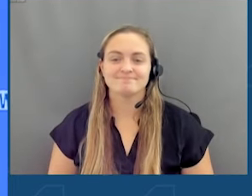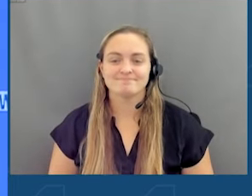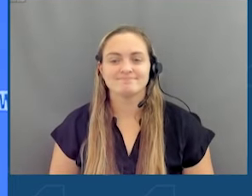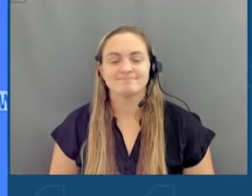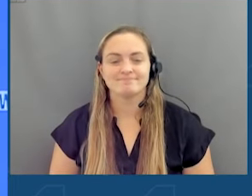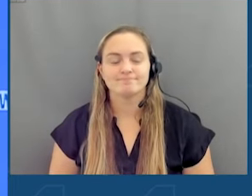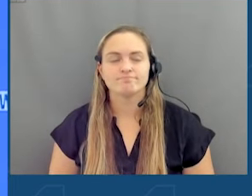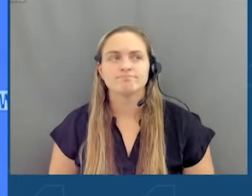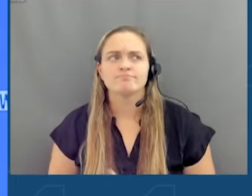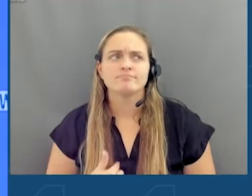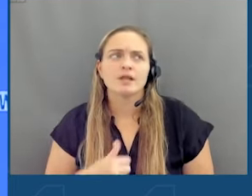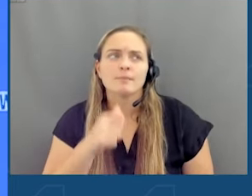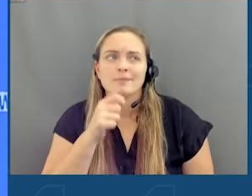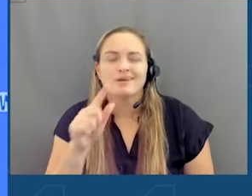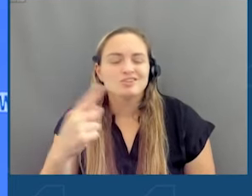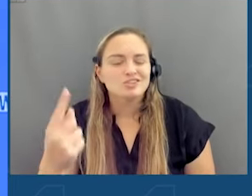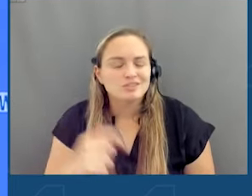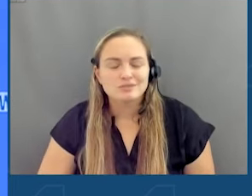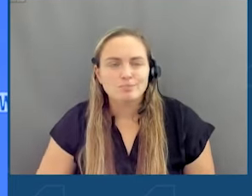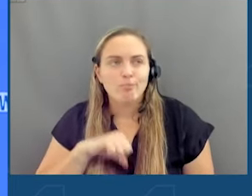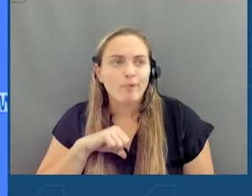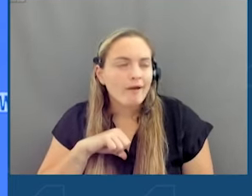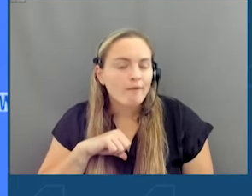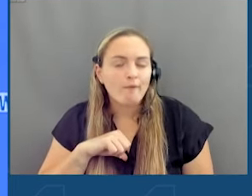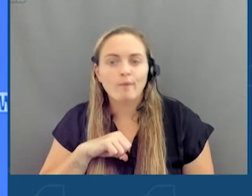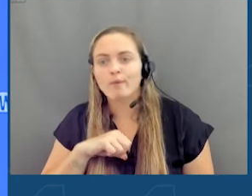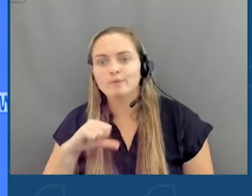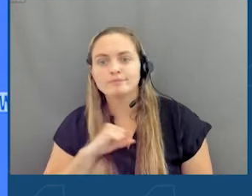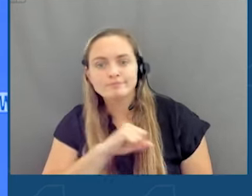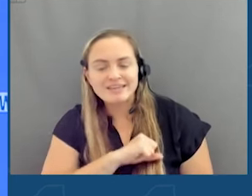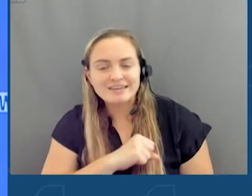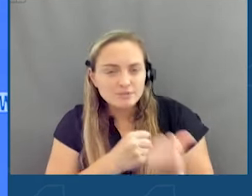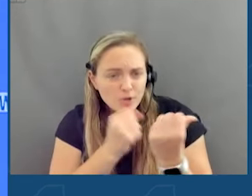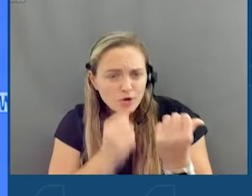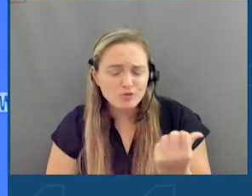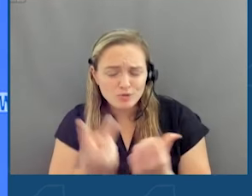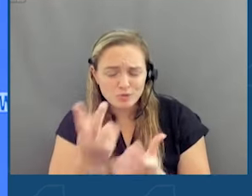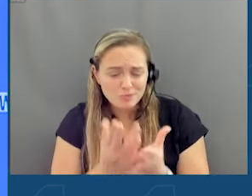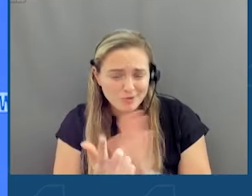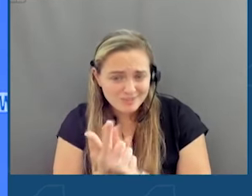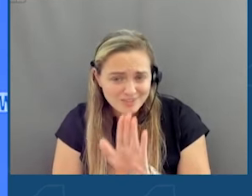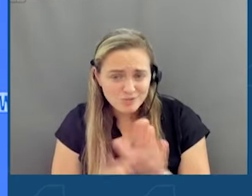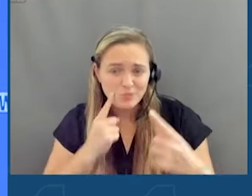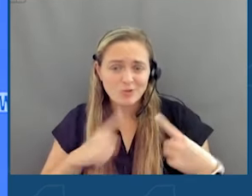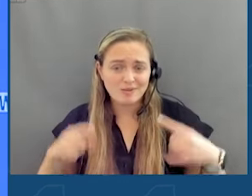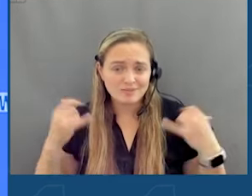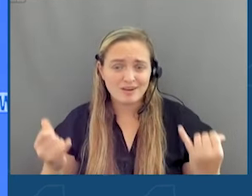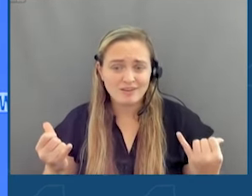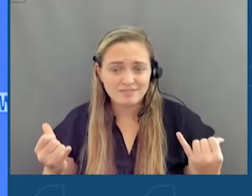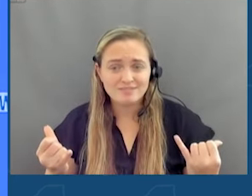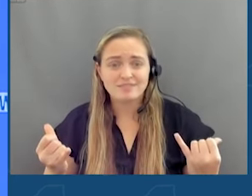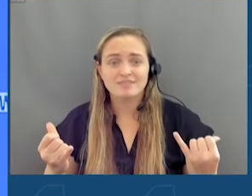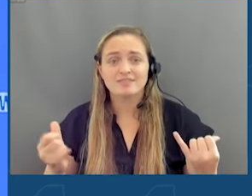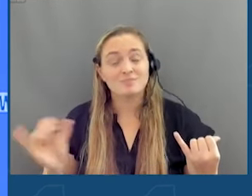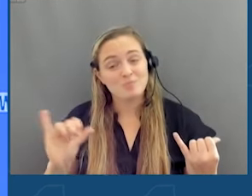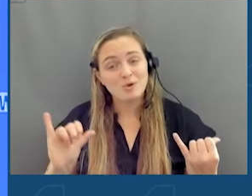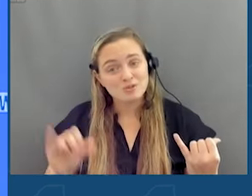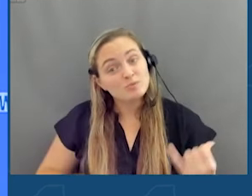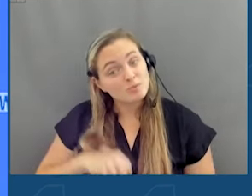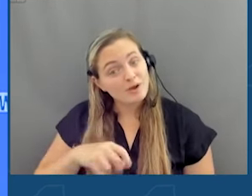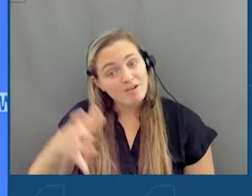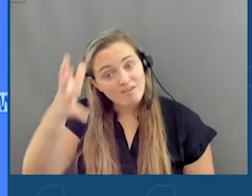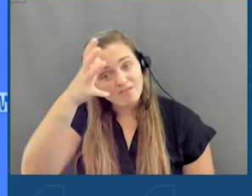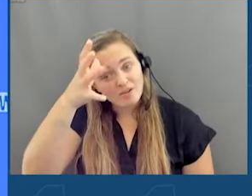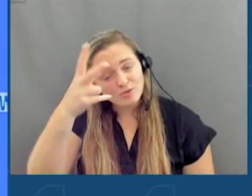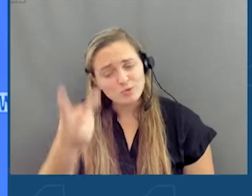You know, I'm not just the proud Senate sponsor for these two pieces of legislation that we're here to announce today. I'm also a proud father to two